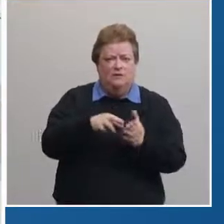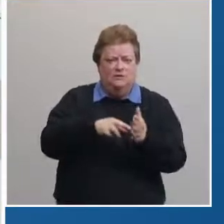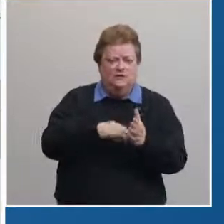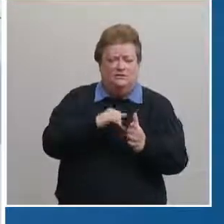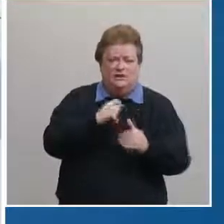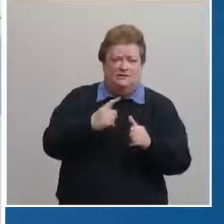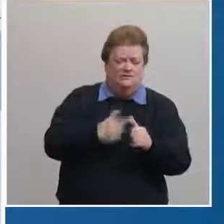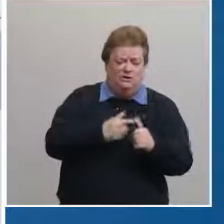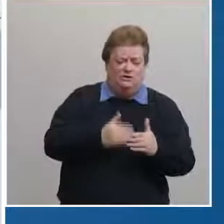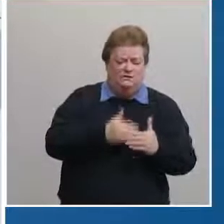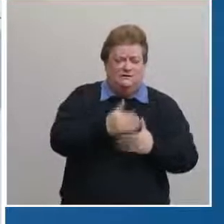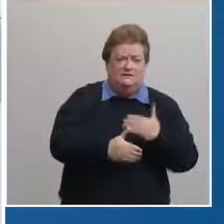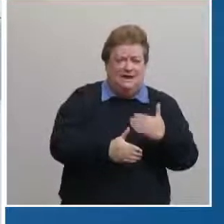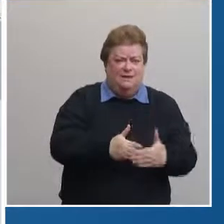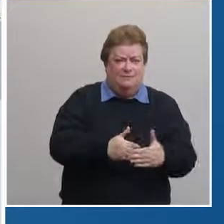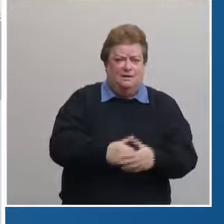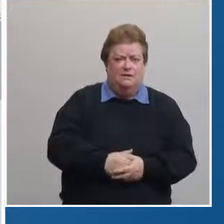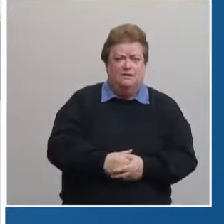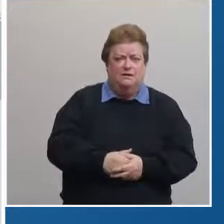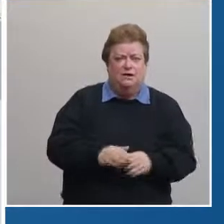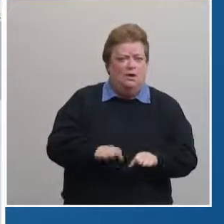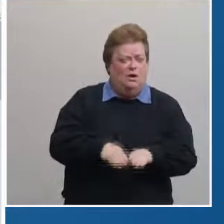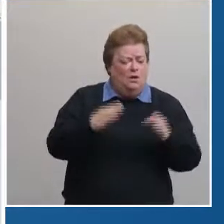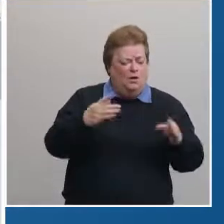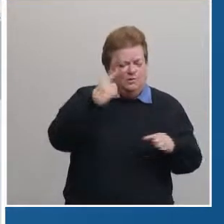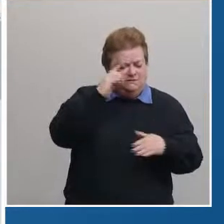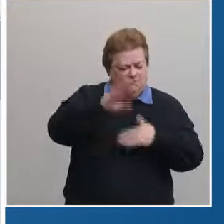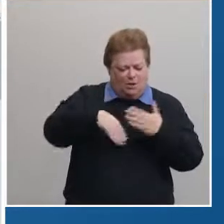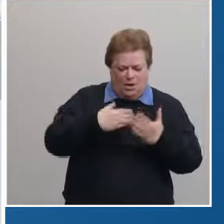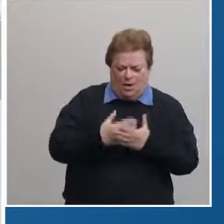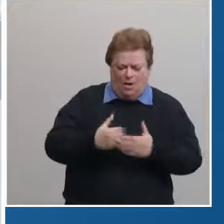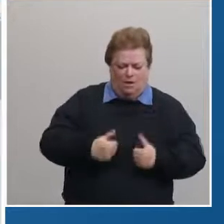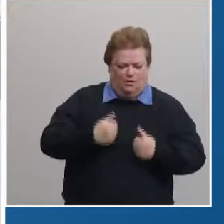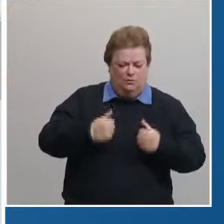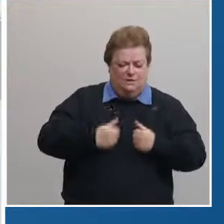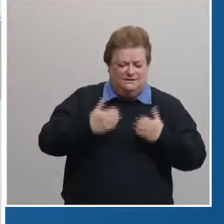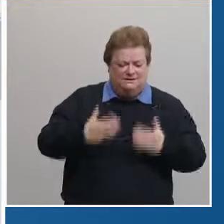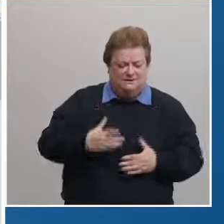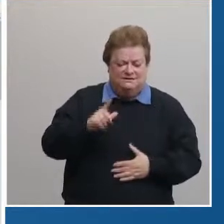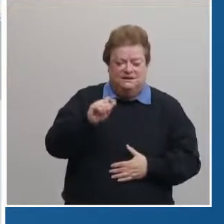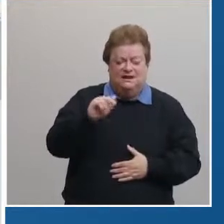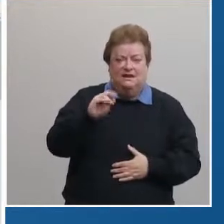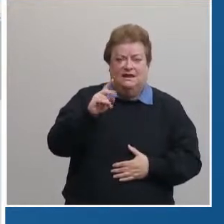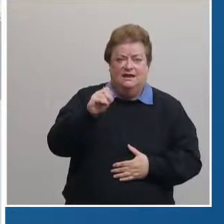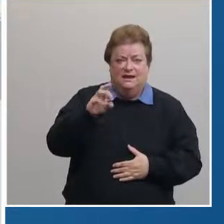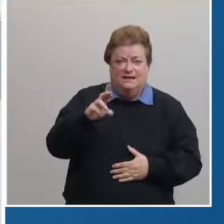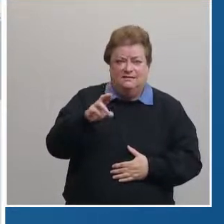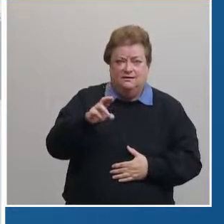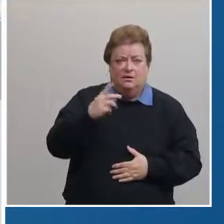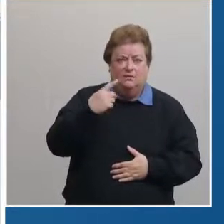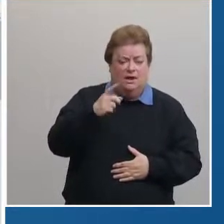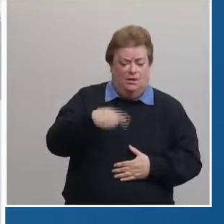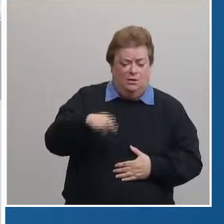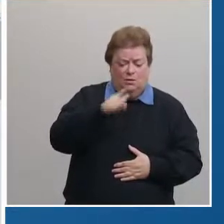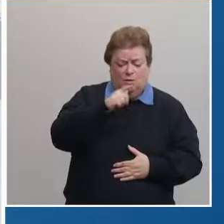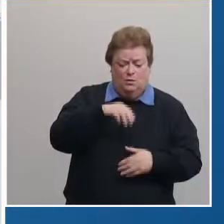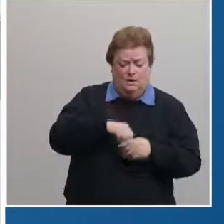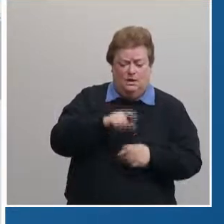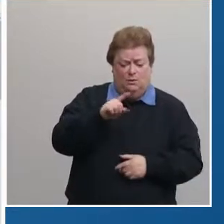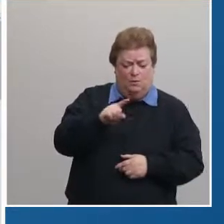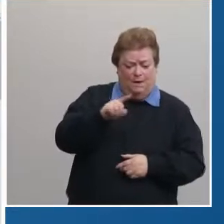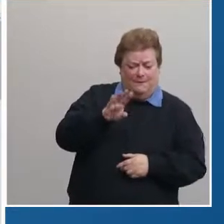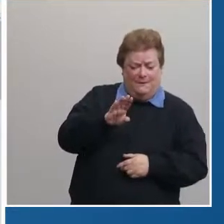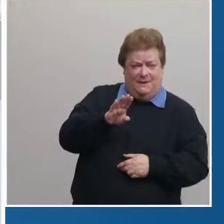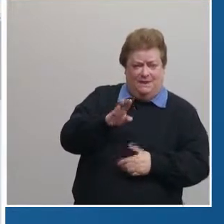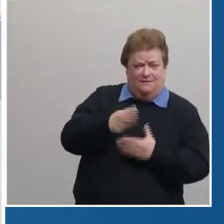is really the first step it's open to all county residents but those who are in phase 1b in other words those